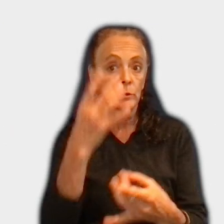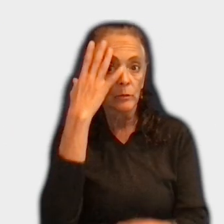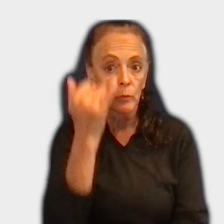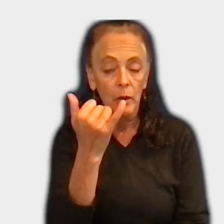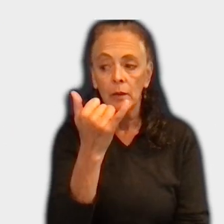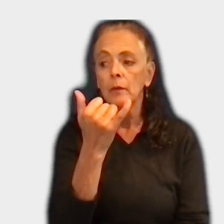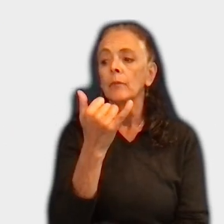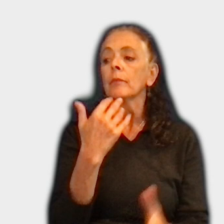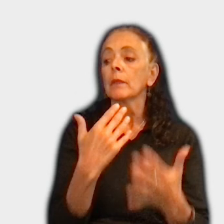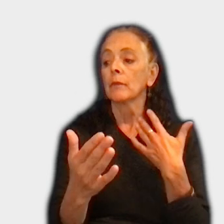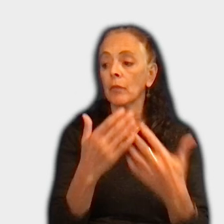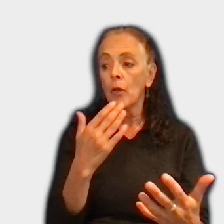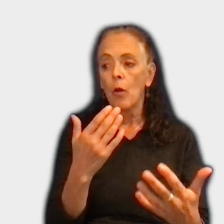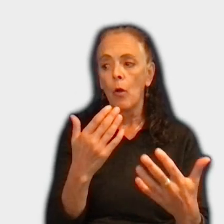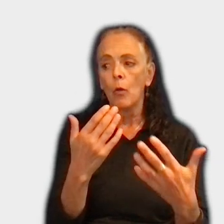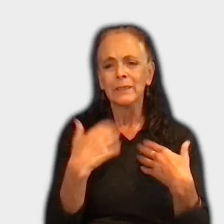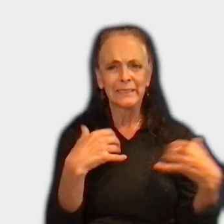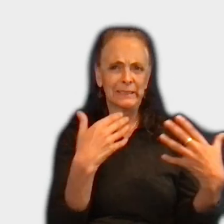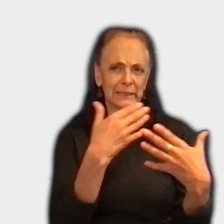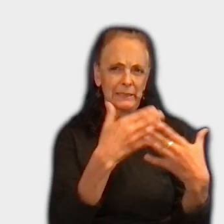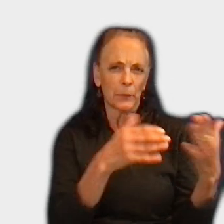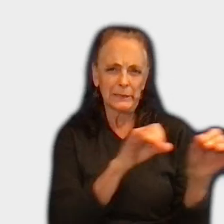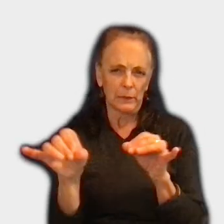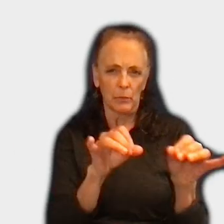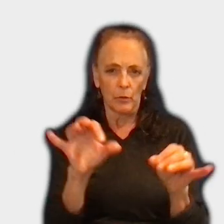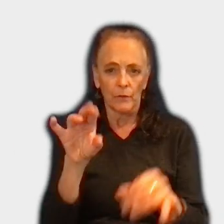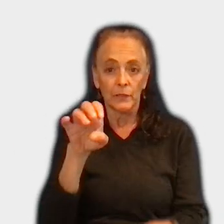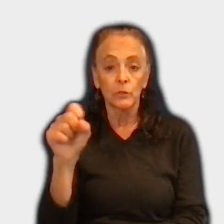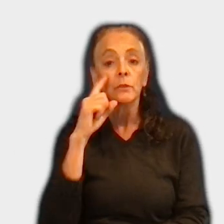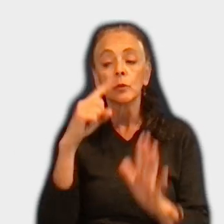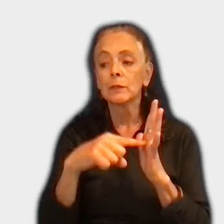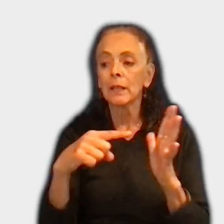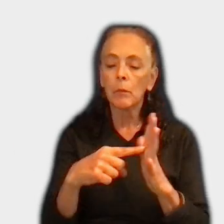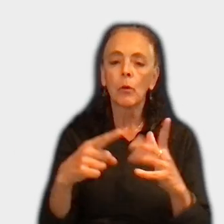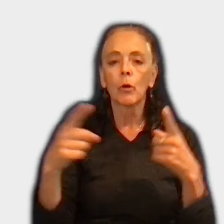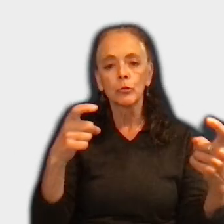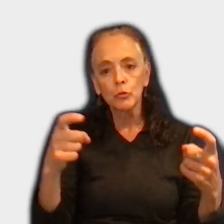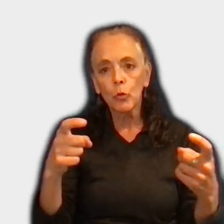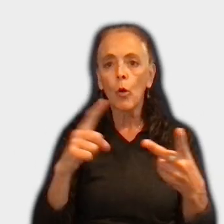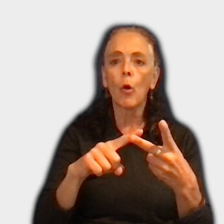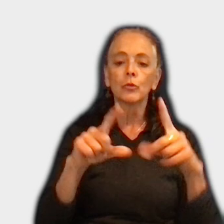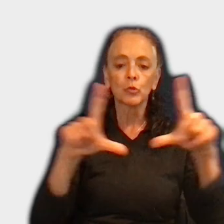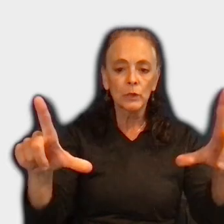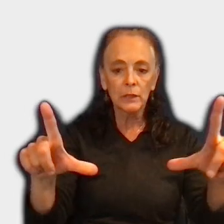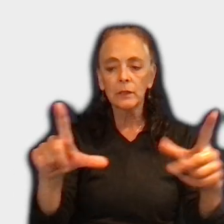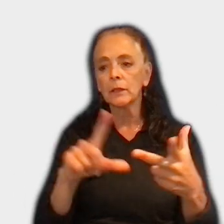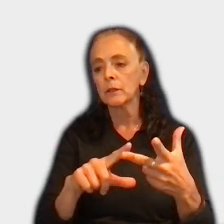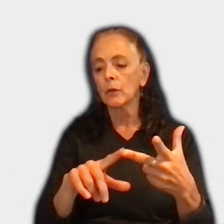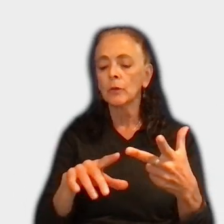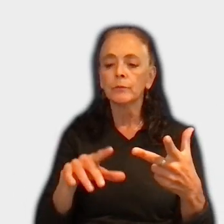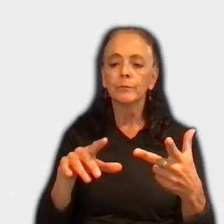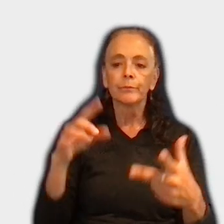even though they have some really similarity features, like for example, there's some board control, there's some screen, there's some like coin